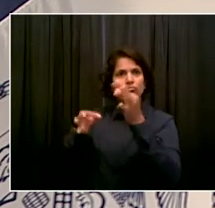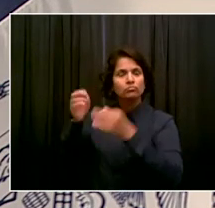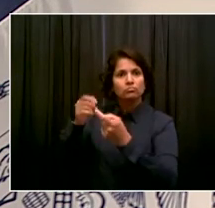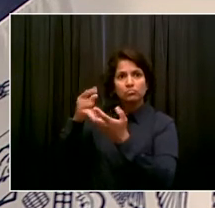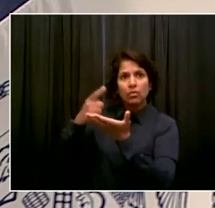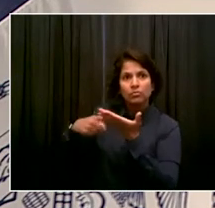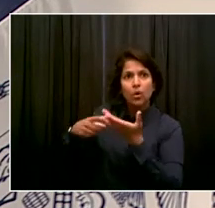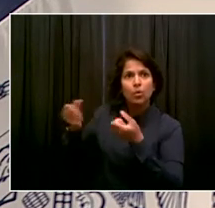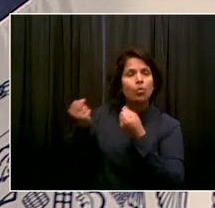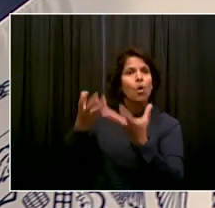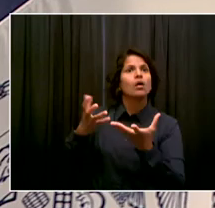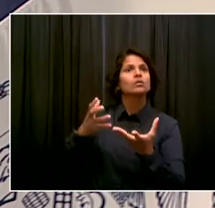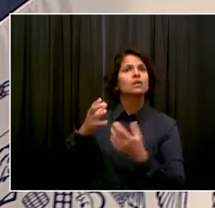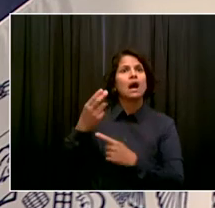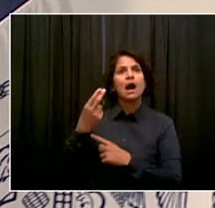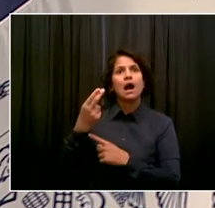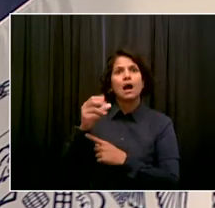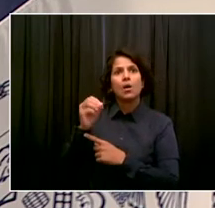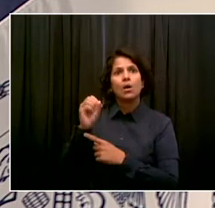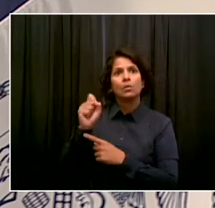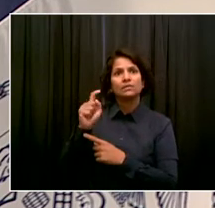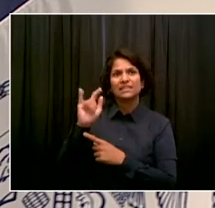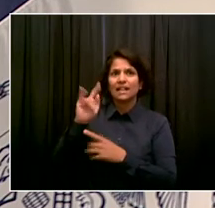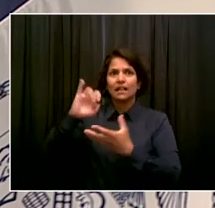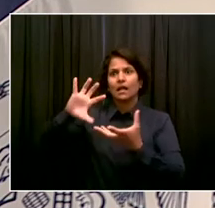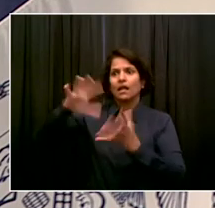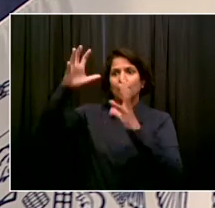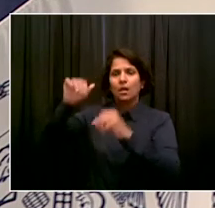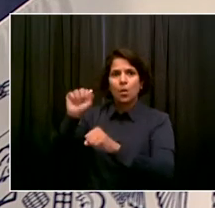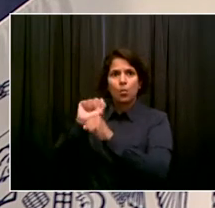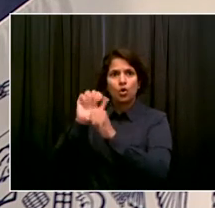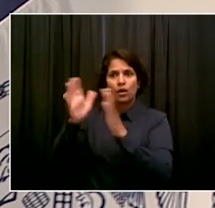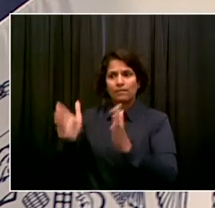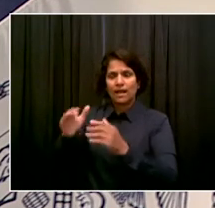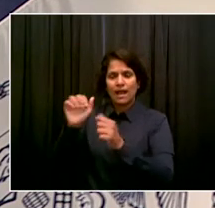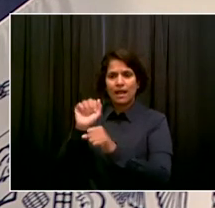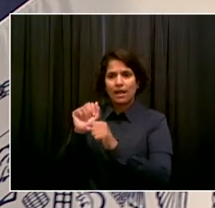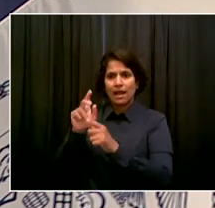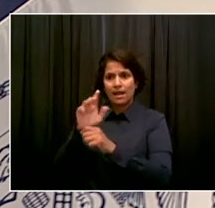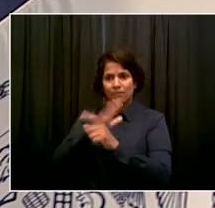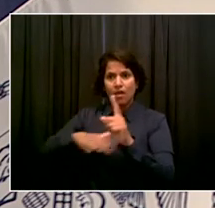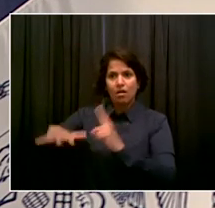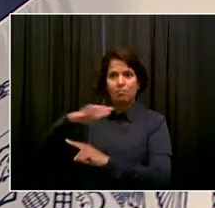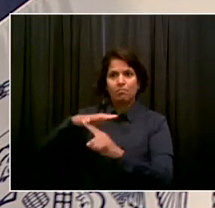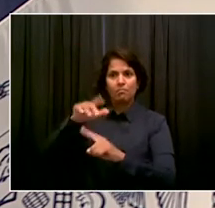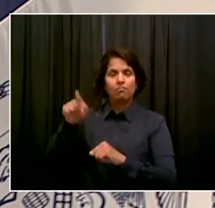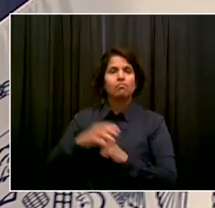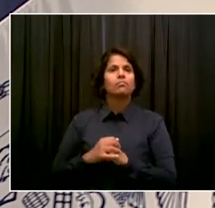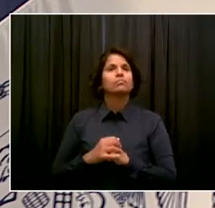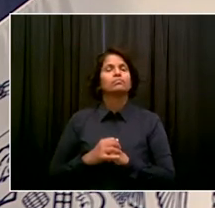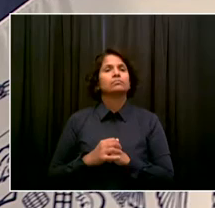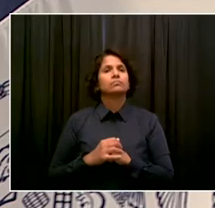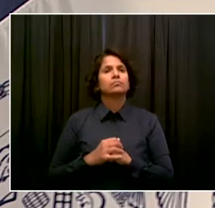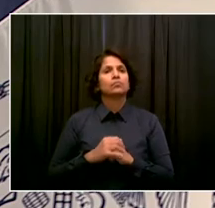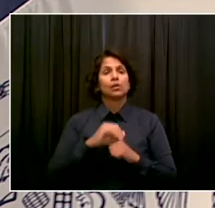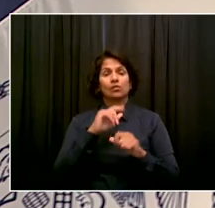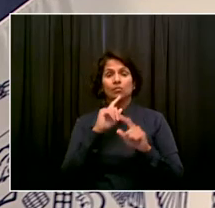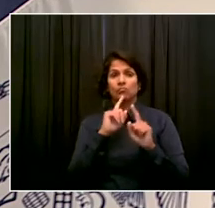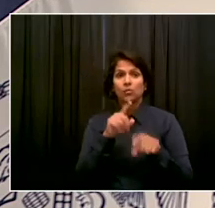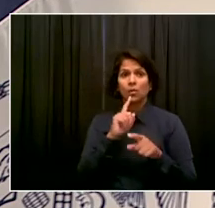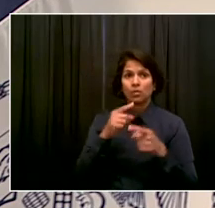press conference and you might not have been briefed, but I'm hoping to just get your, you know, initial reaction. Look, Amanda, obviously want to see the report.